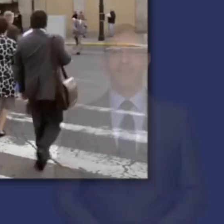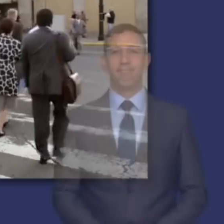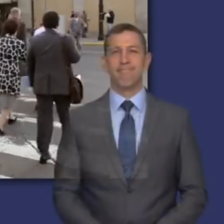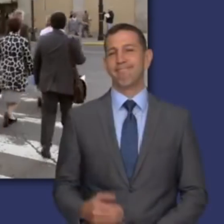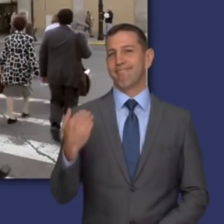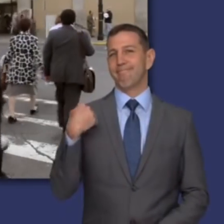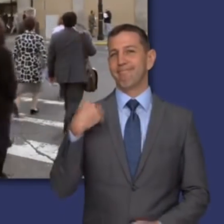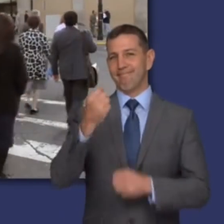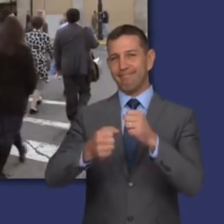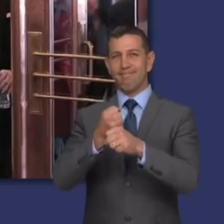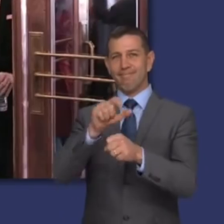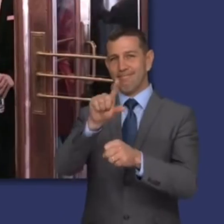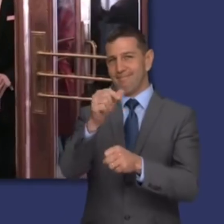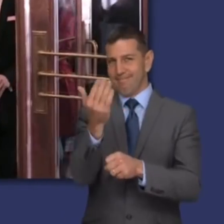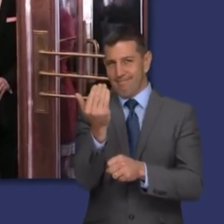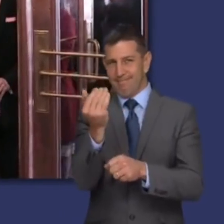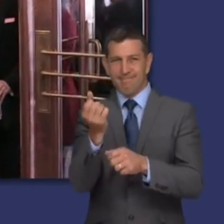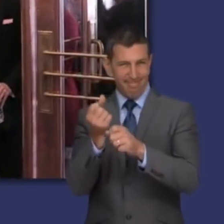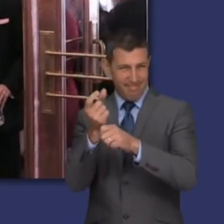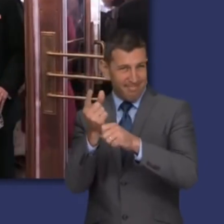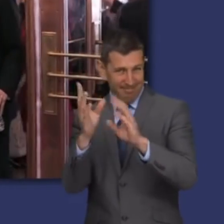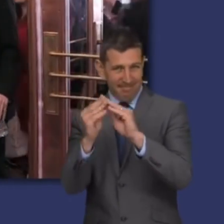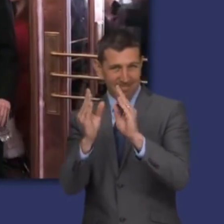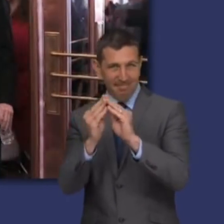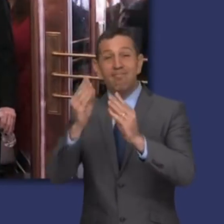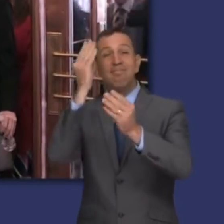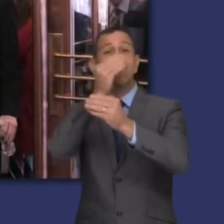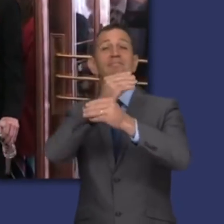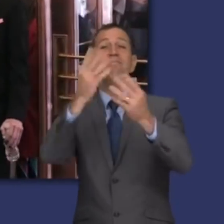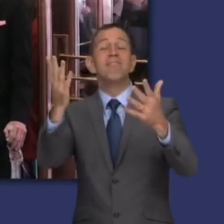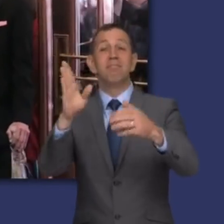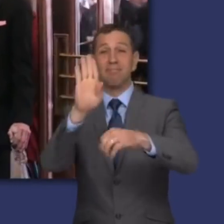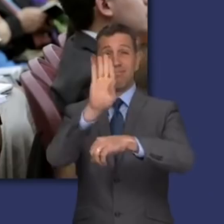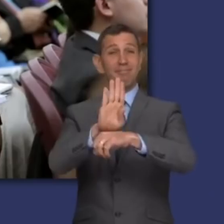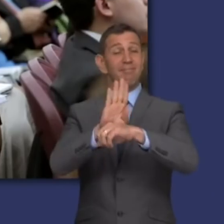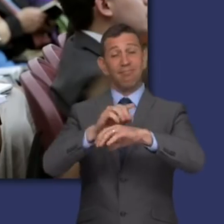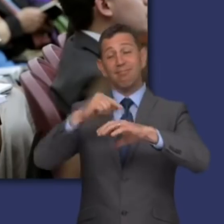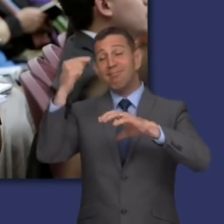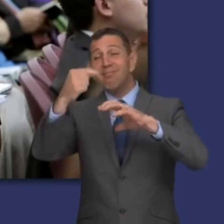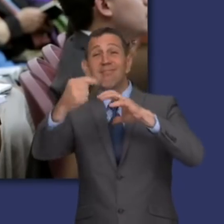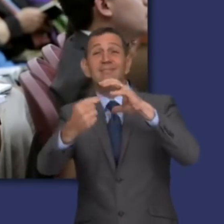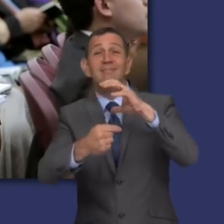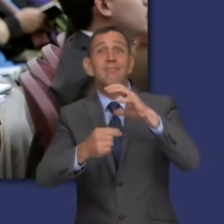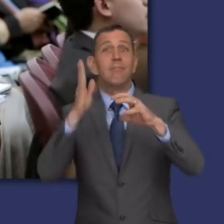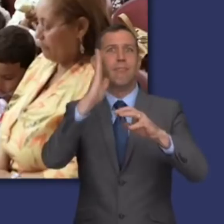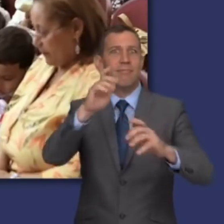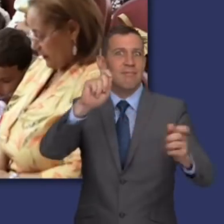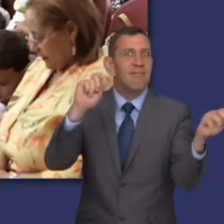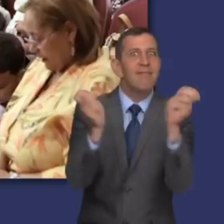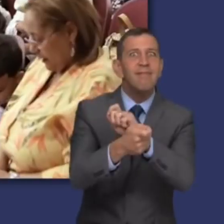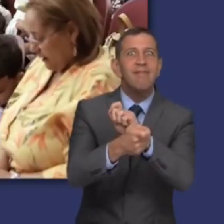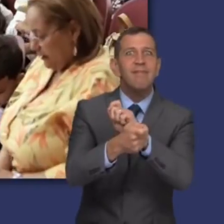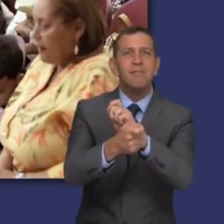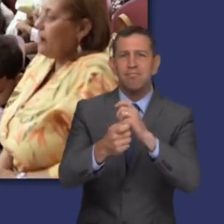During the 2015 Annual Meeting, an announcement was given that would affect Bethels around the world.